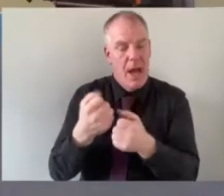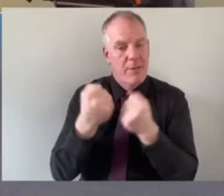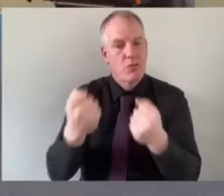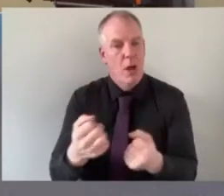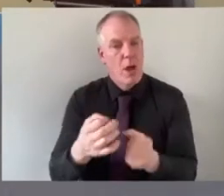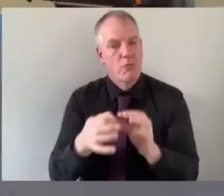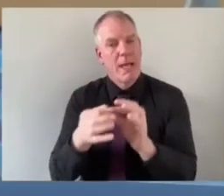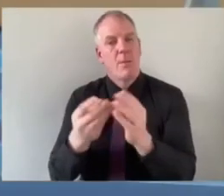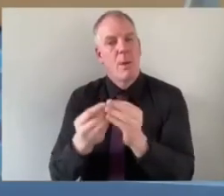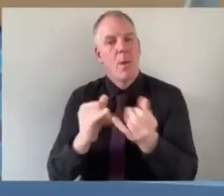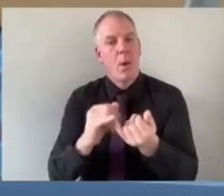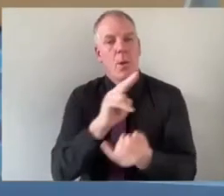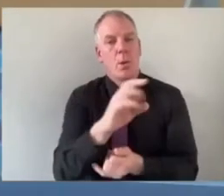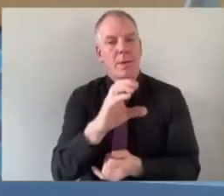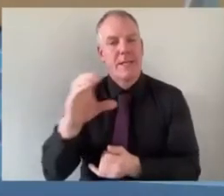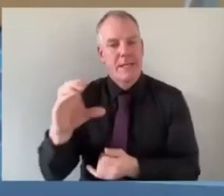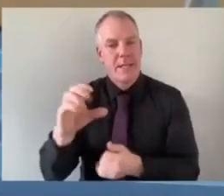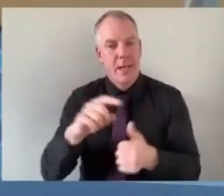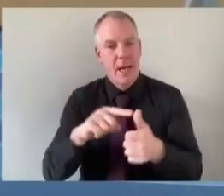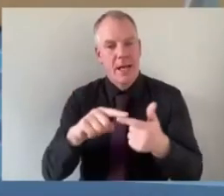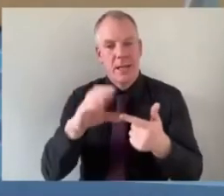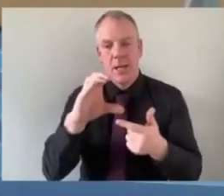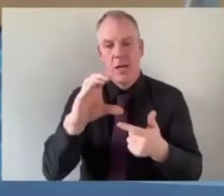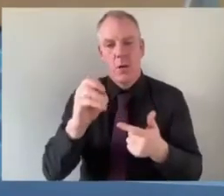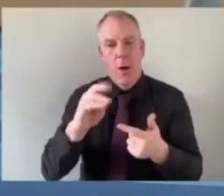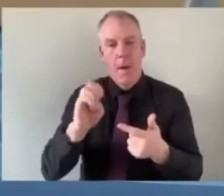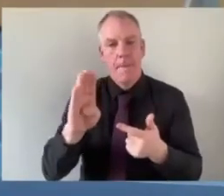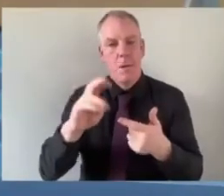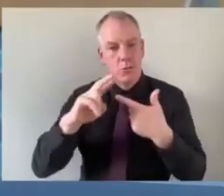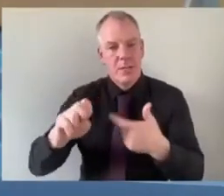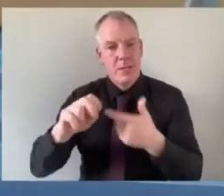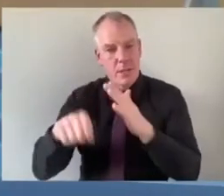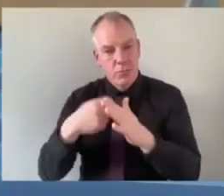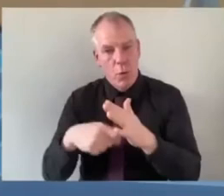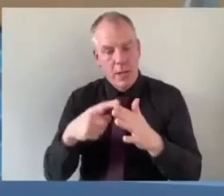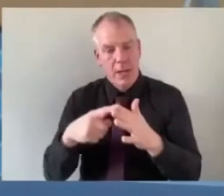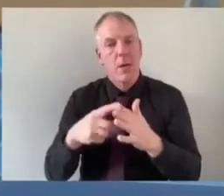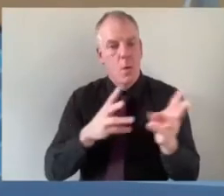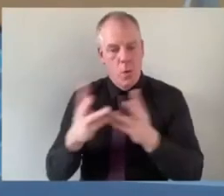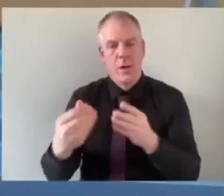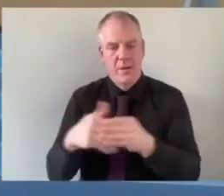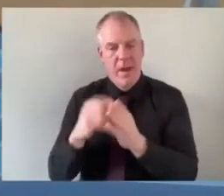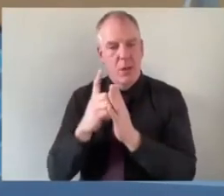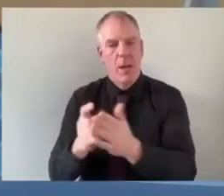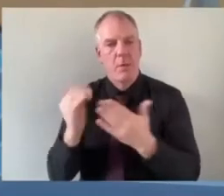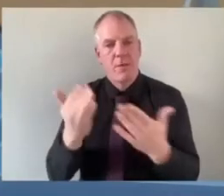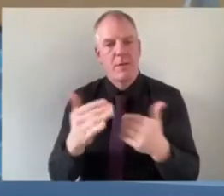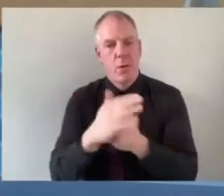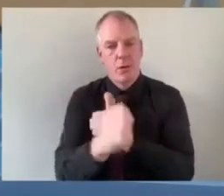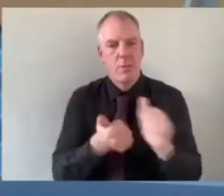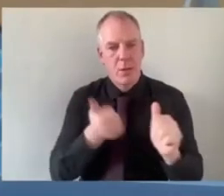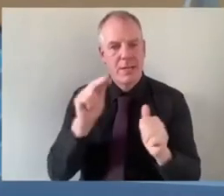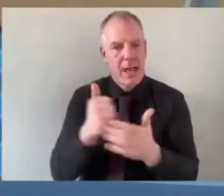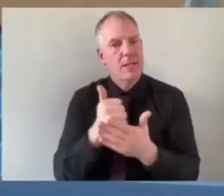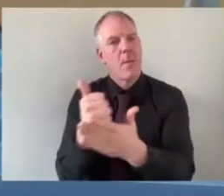um and the car research project who helped us did a paper on direct vision and sports and how it can support the bridge